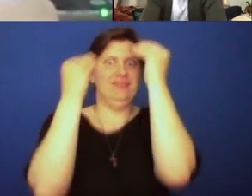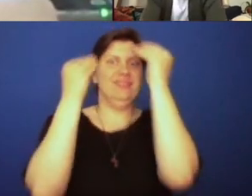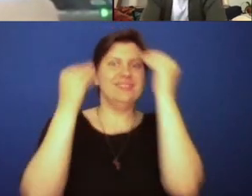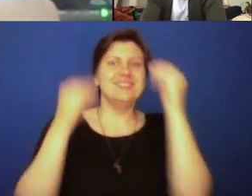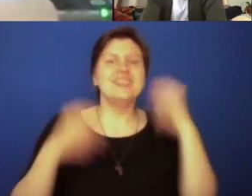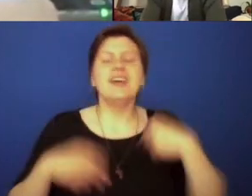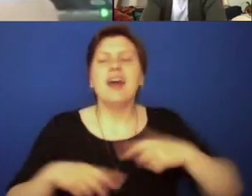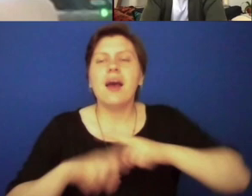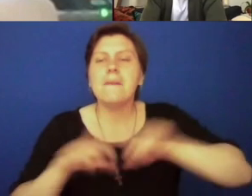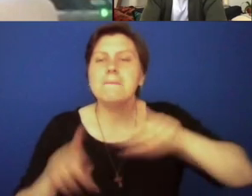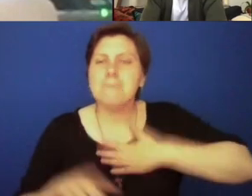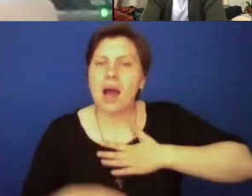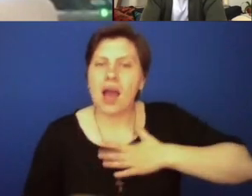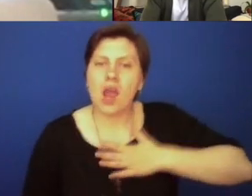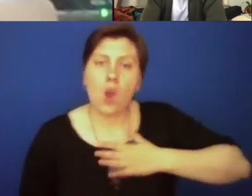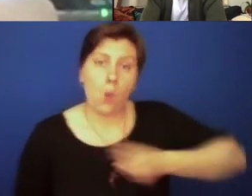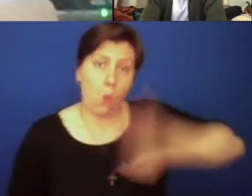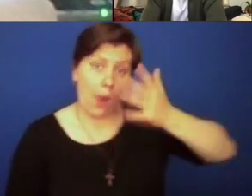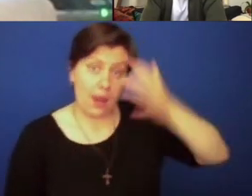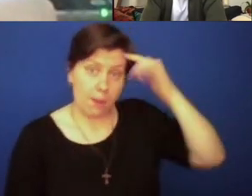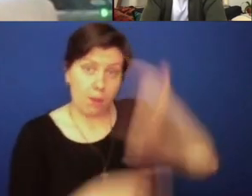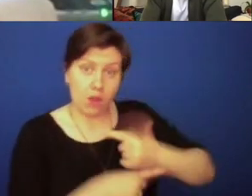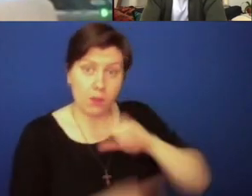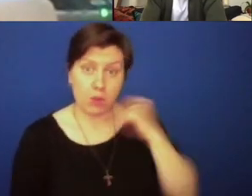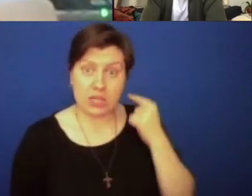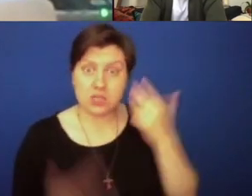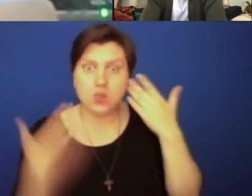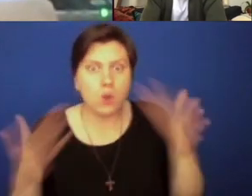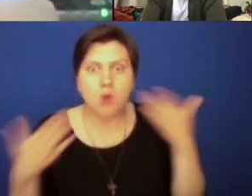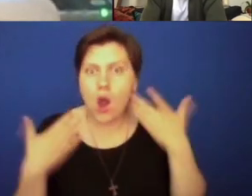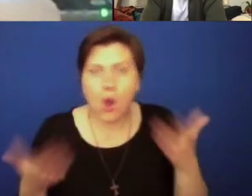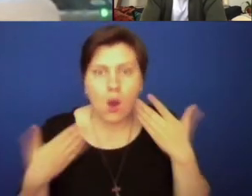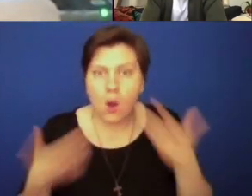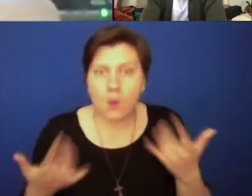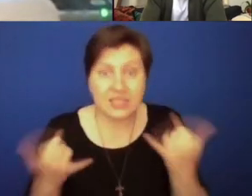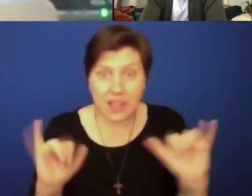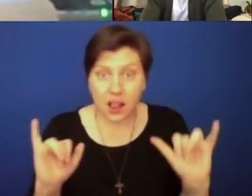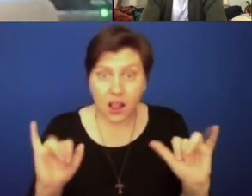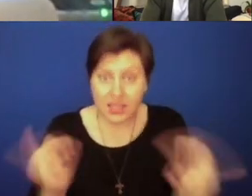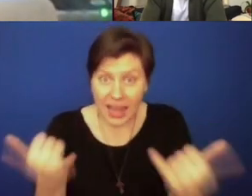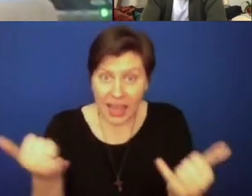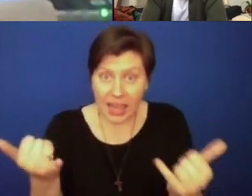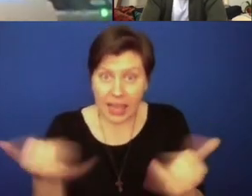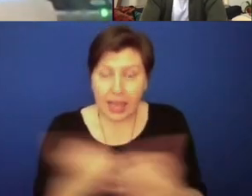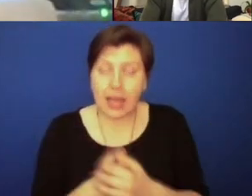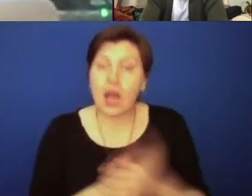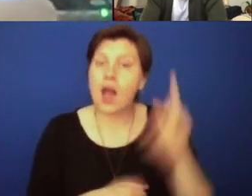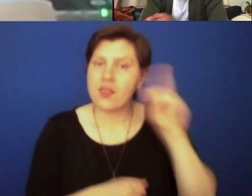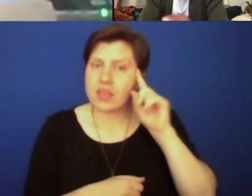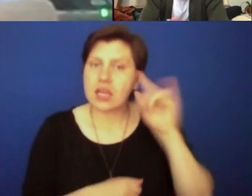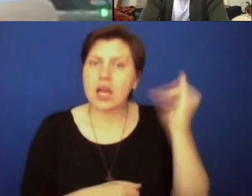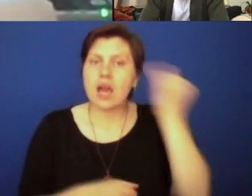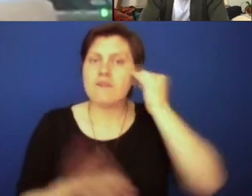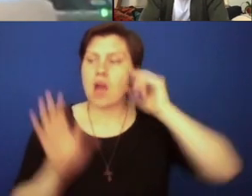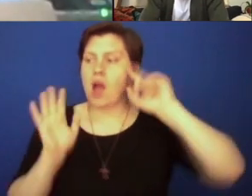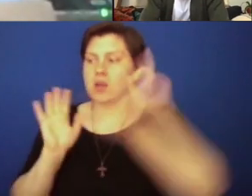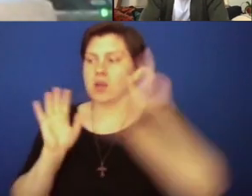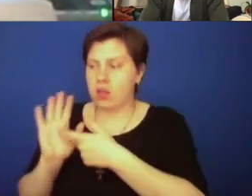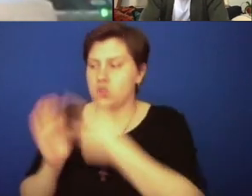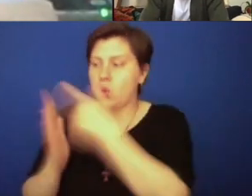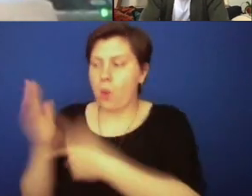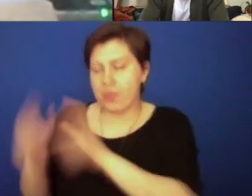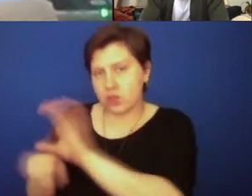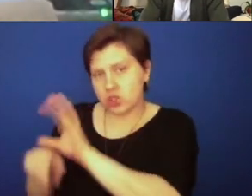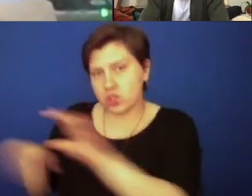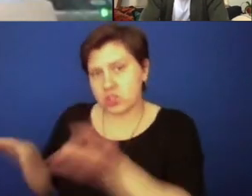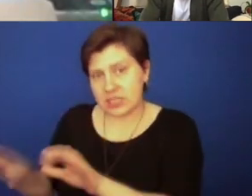you know, my white brother priests don't know half of this history. And I think when we acknowledge what the church has